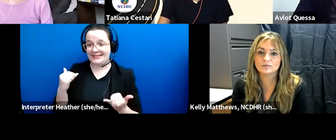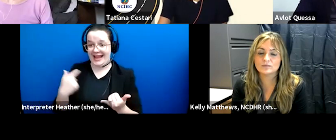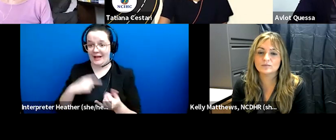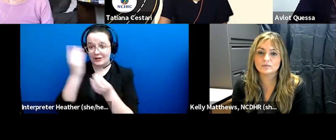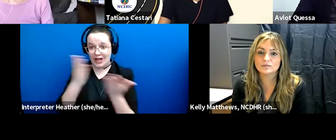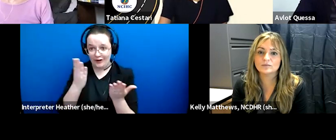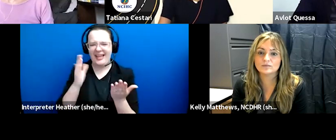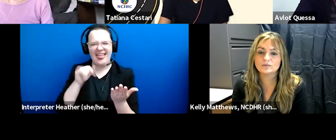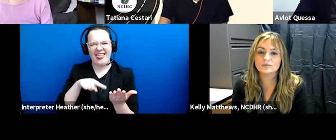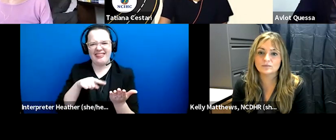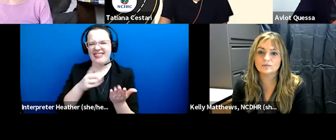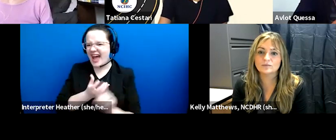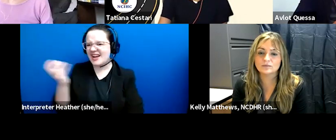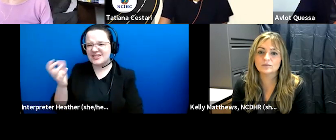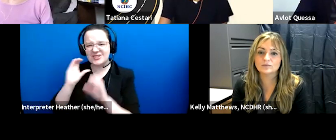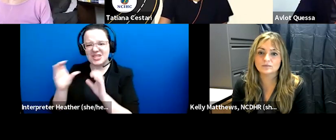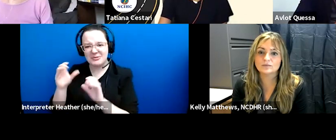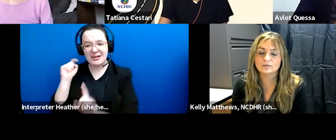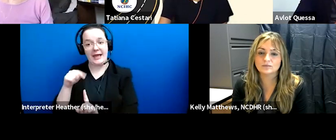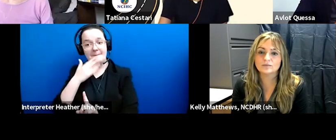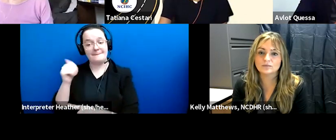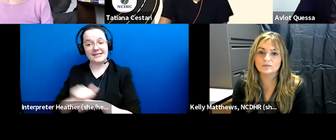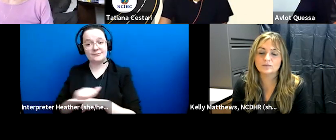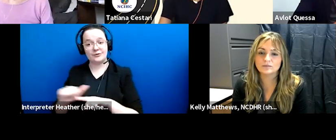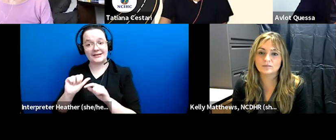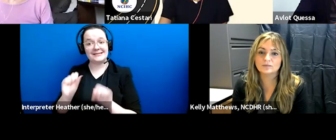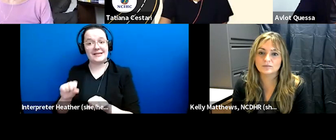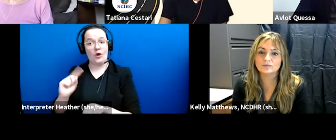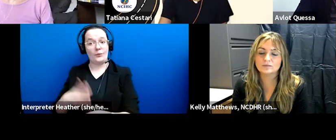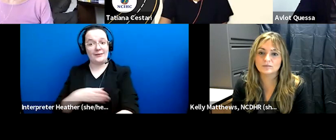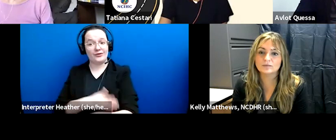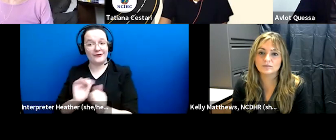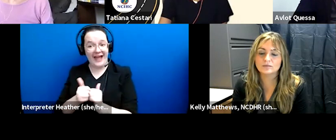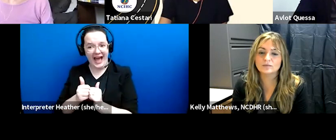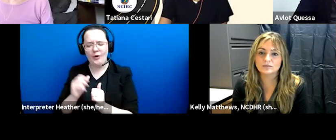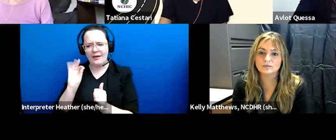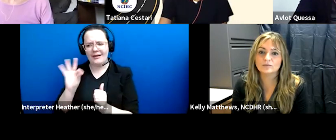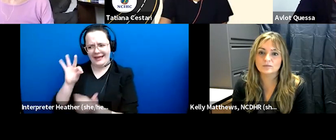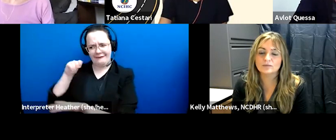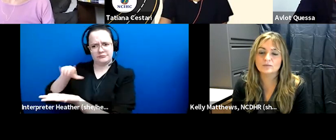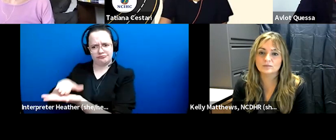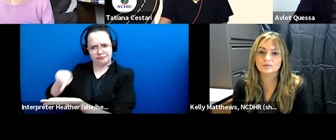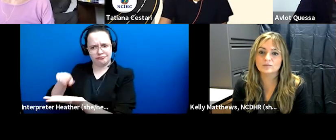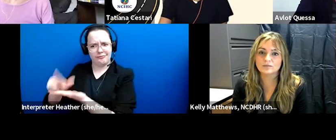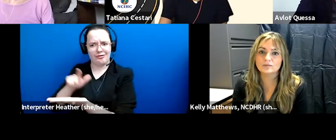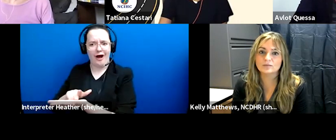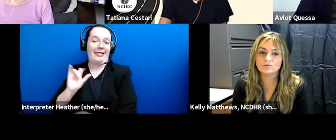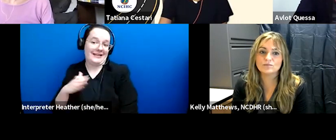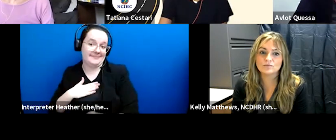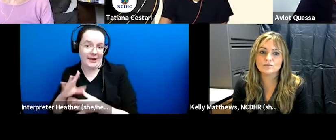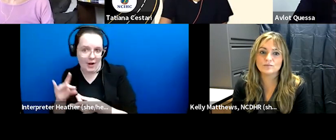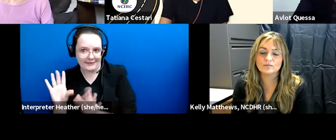communicated best practice can only be improved if we can get some of this codified into law that's my comment